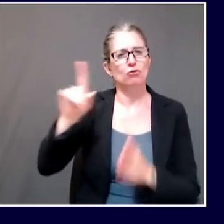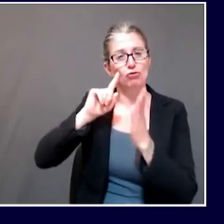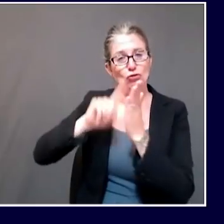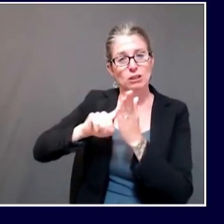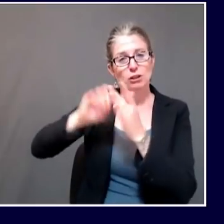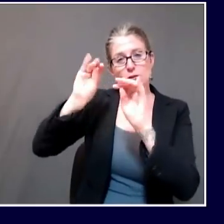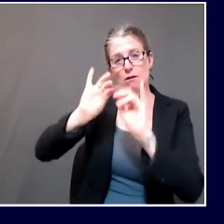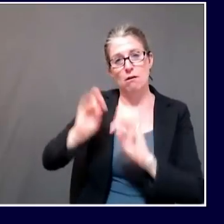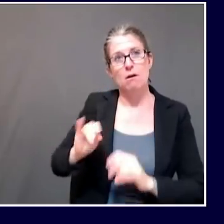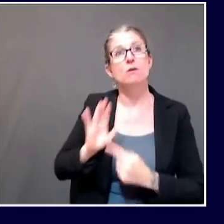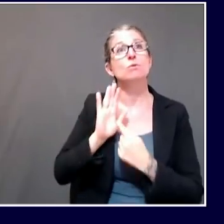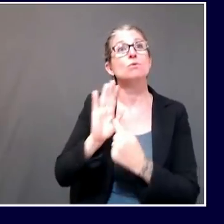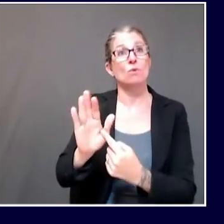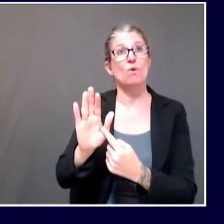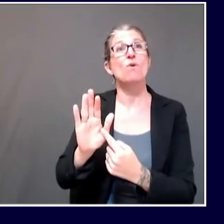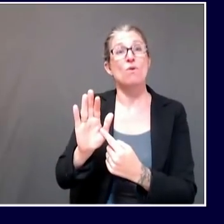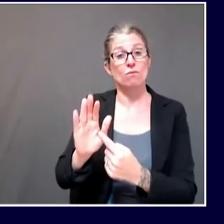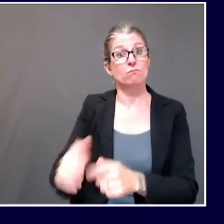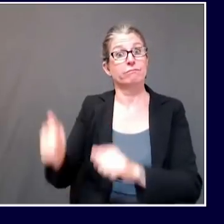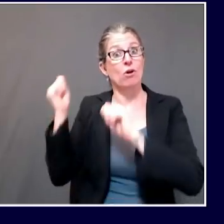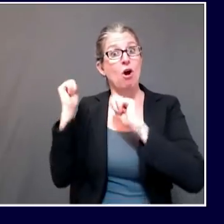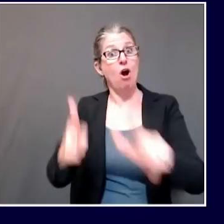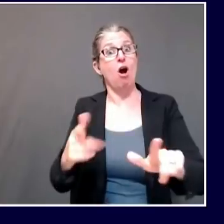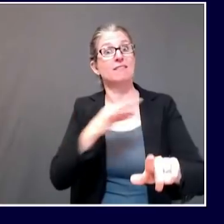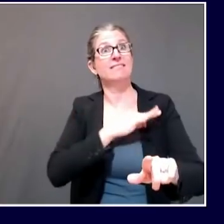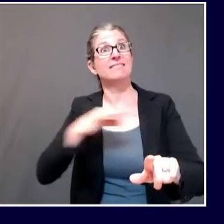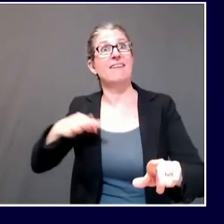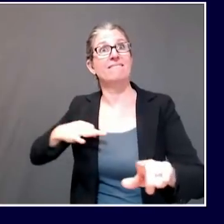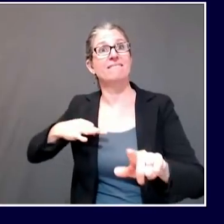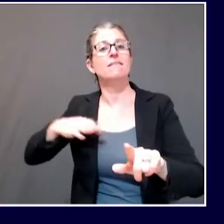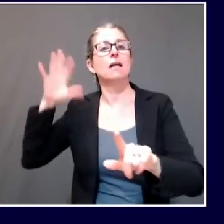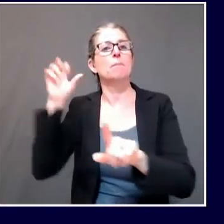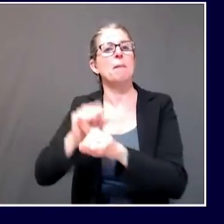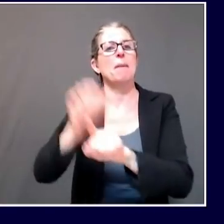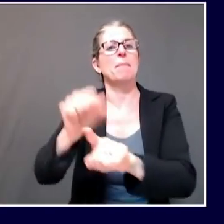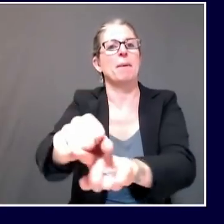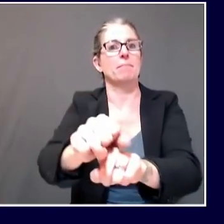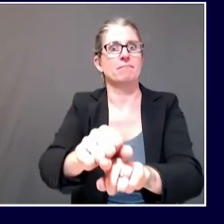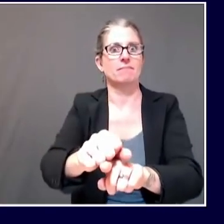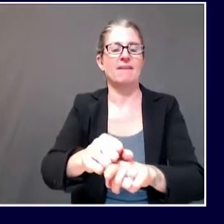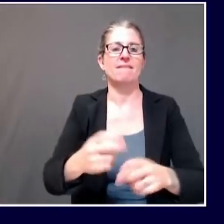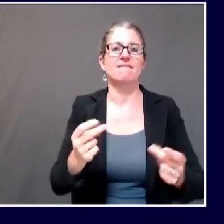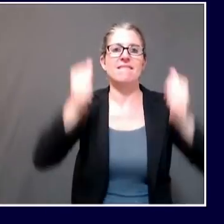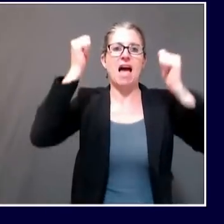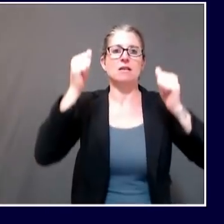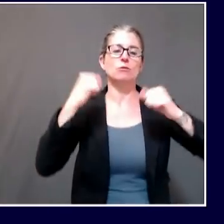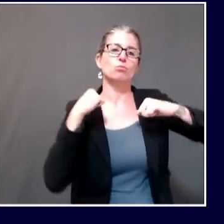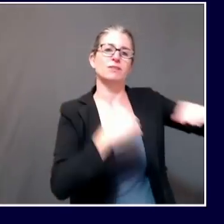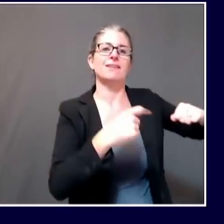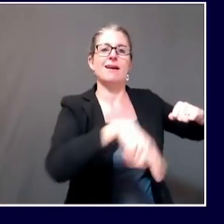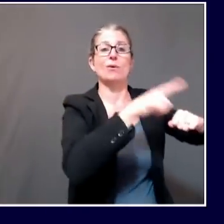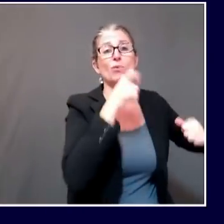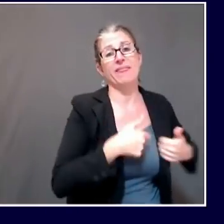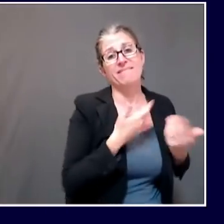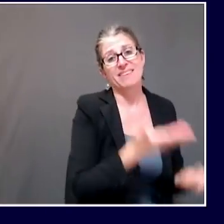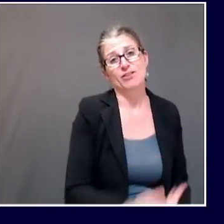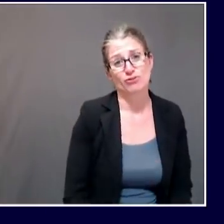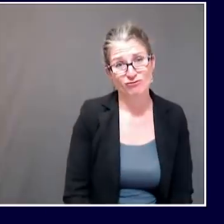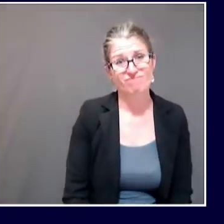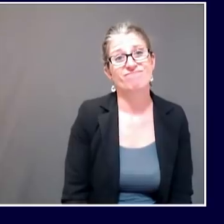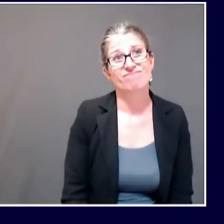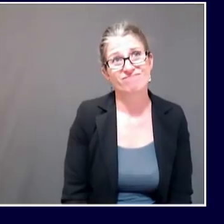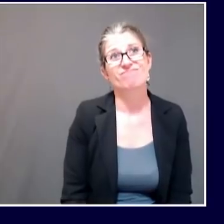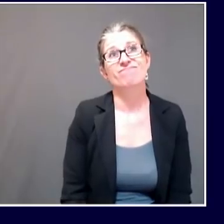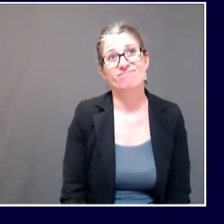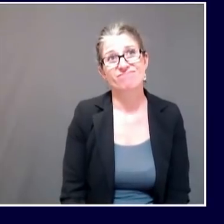add that while we're looking at our expanded lab capacity, we are thinking through what our organizations like nursing facilities. For example,